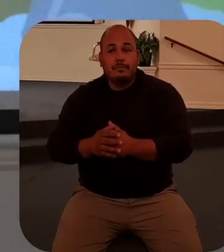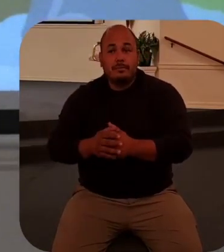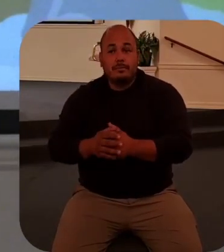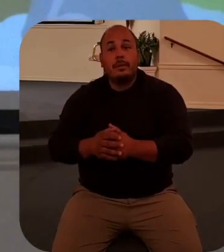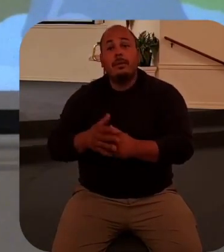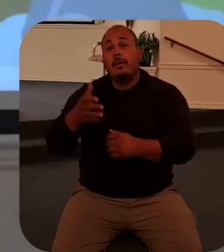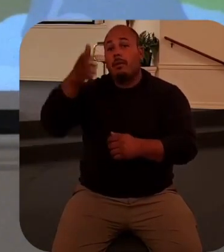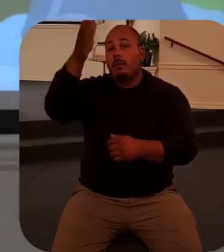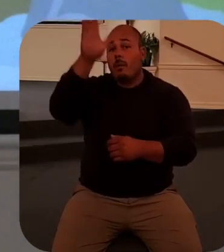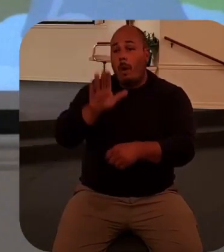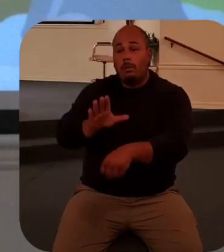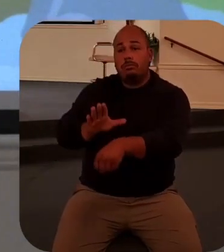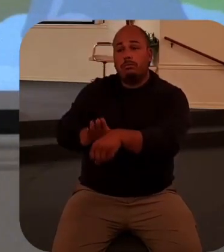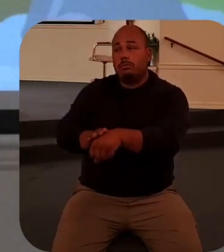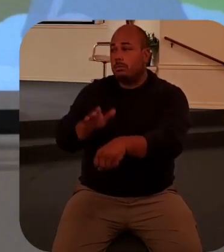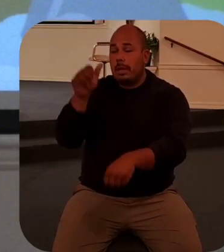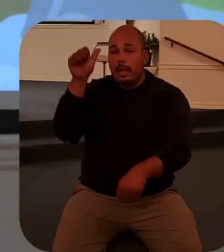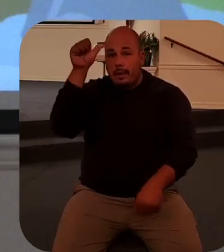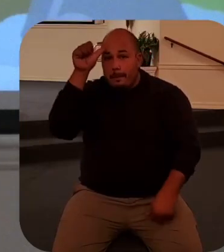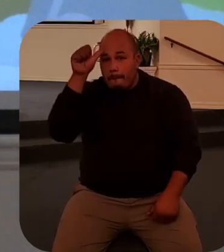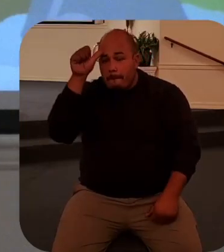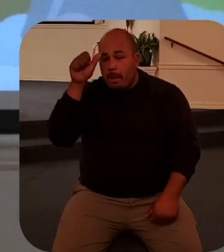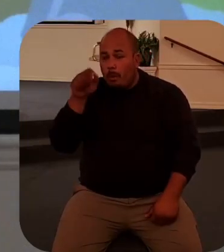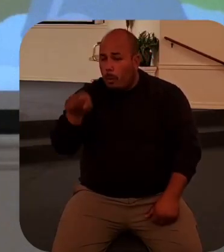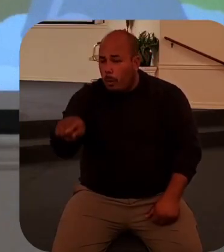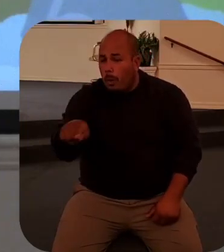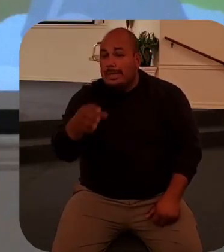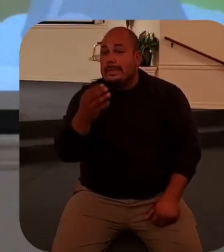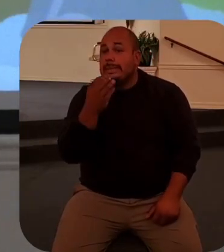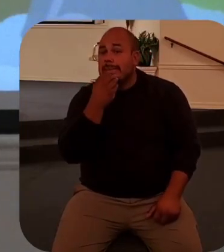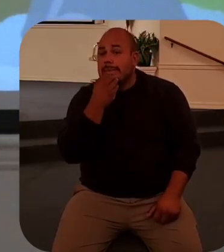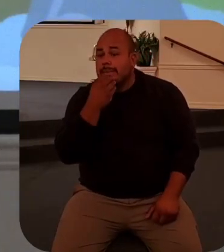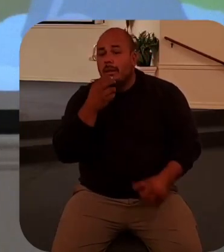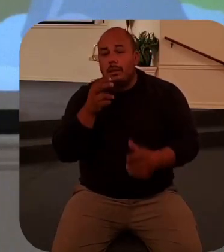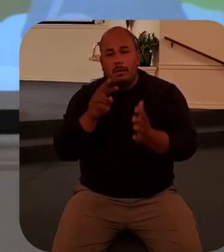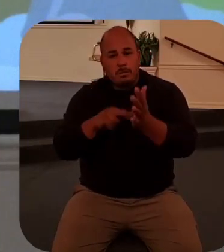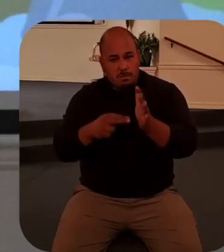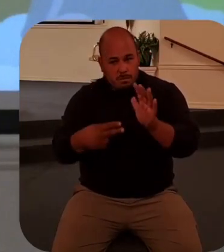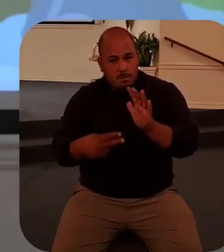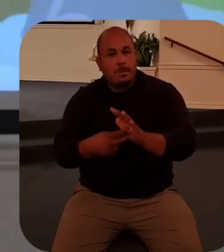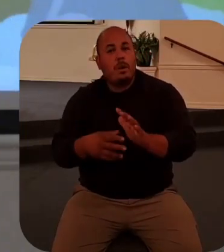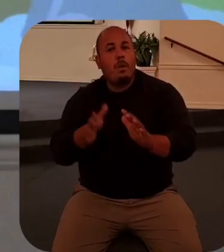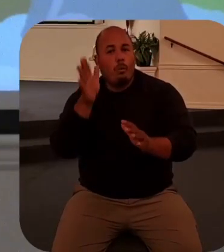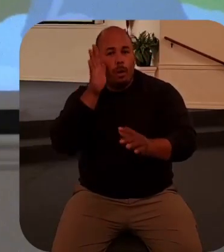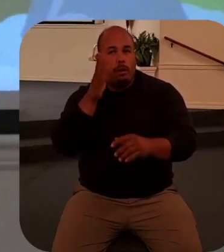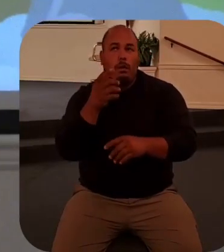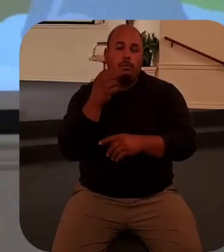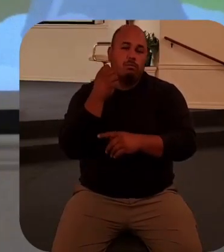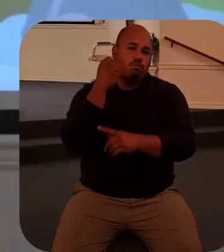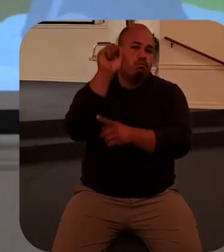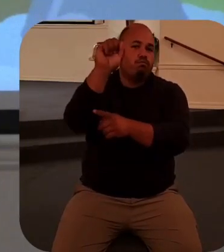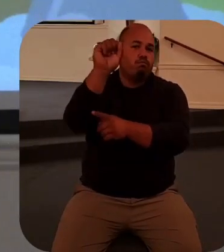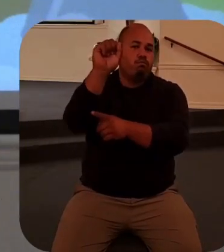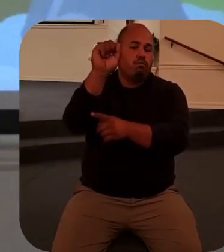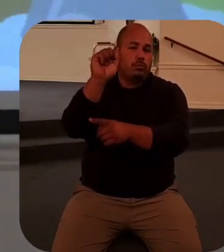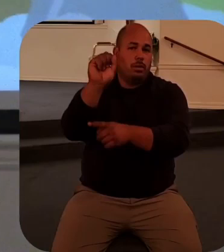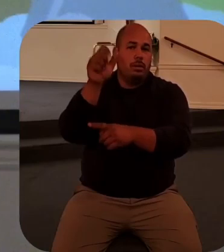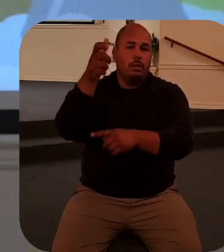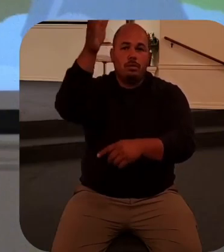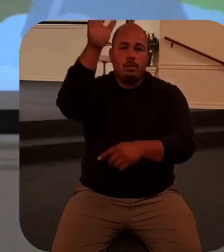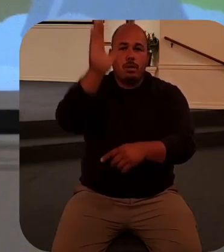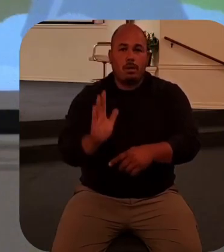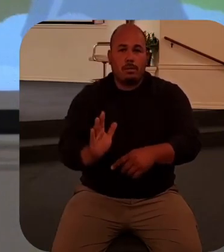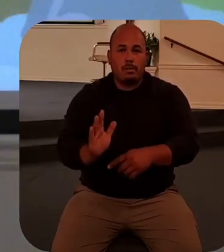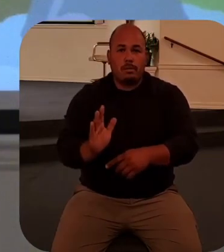he would certainly die to eat from that tree was to defy the authority of God and to sin against him